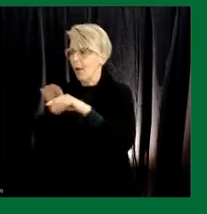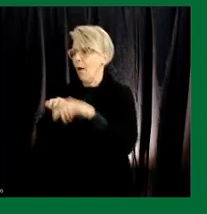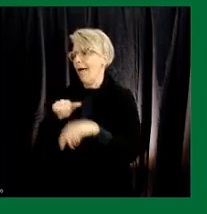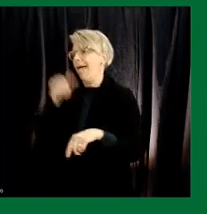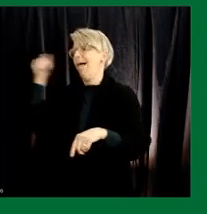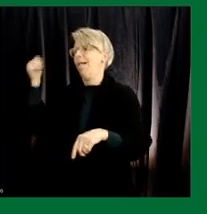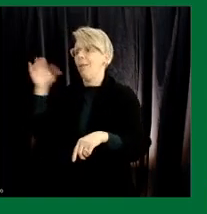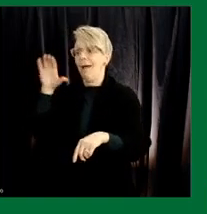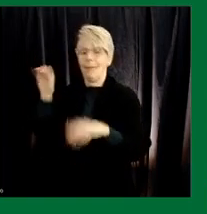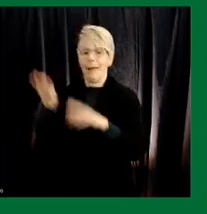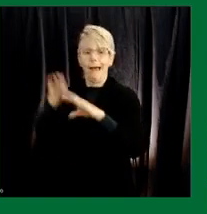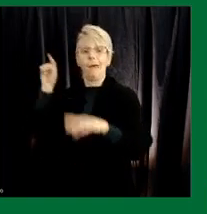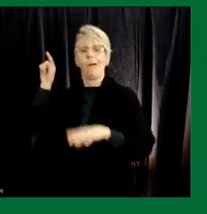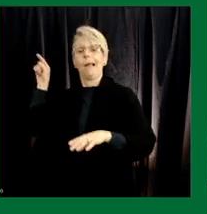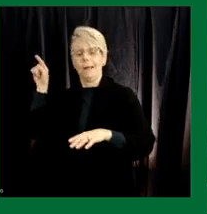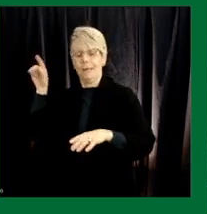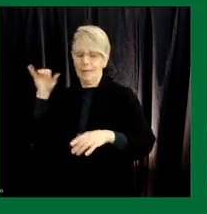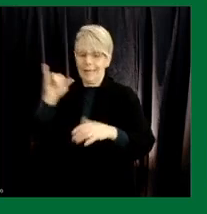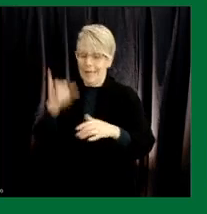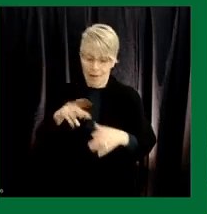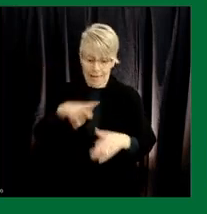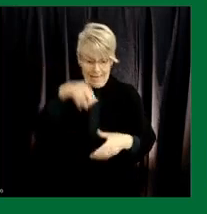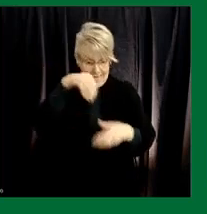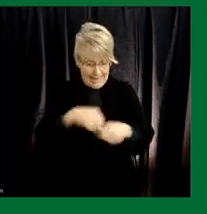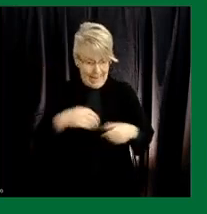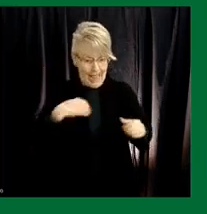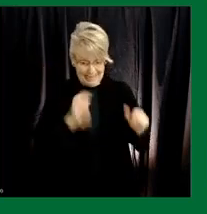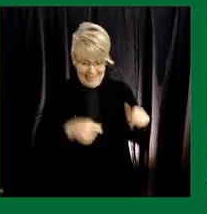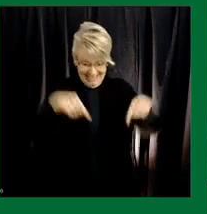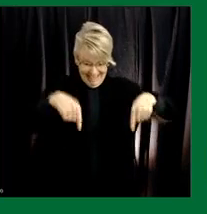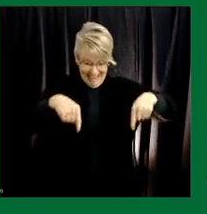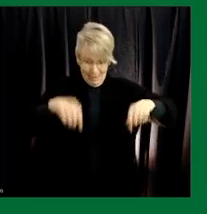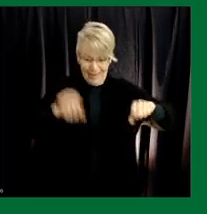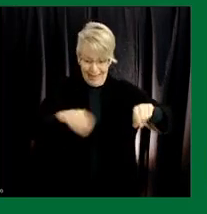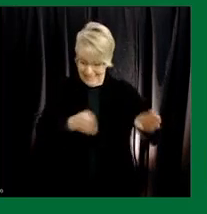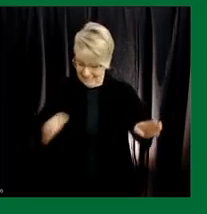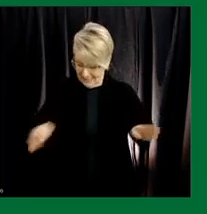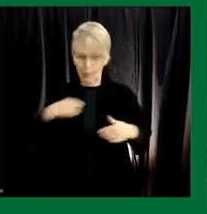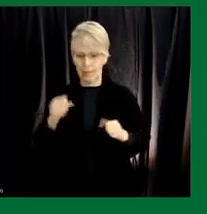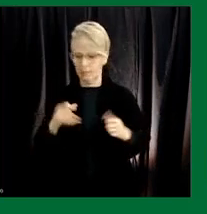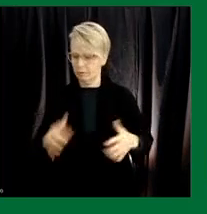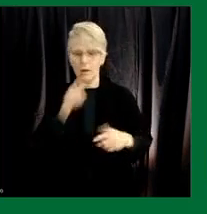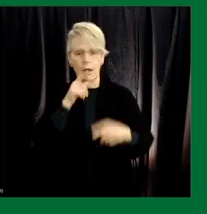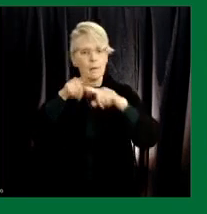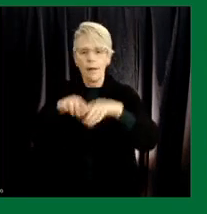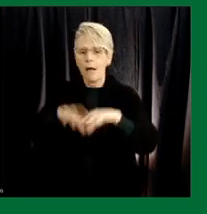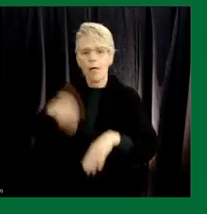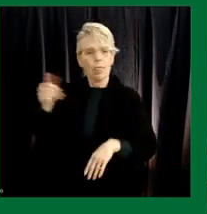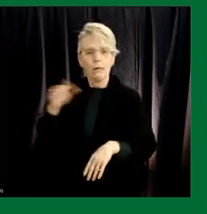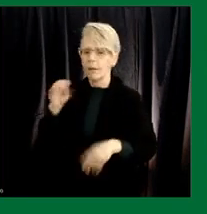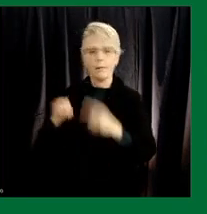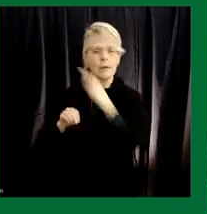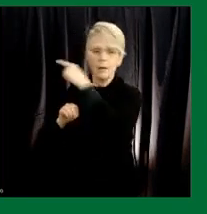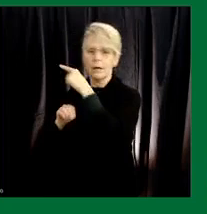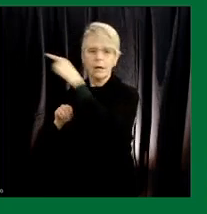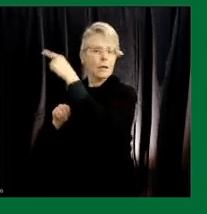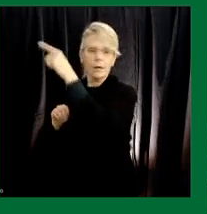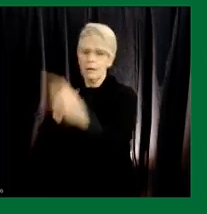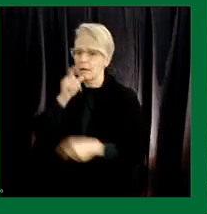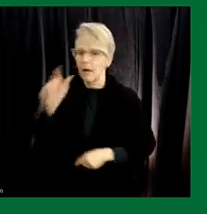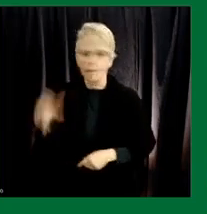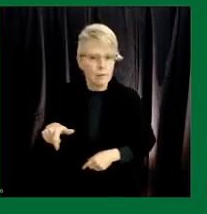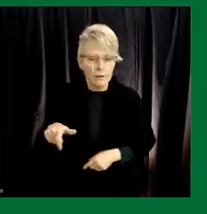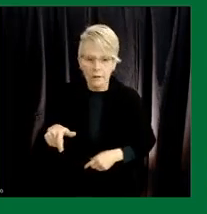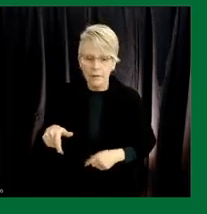vertically integrated manufacturing capacity we can we can now do this in house we don't need to go outside we don't waste